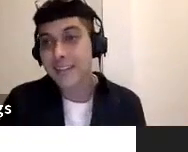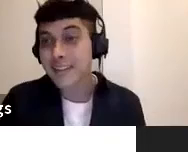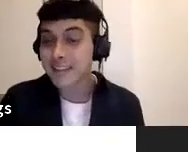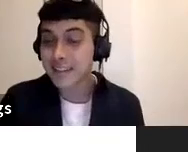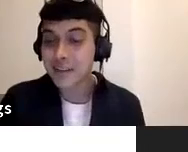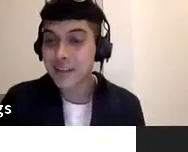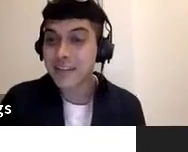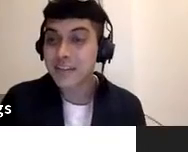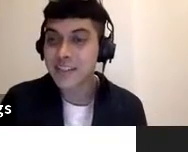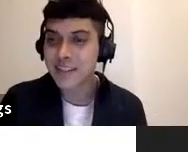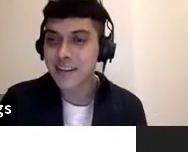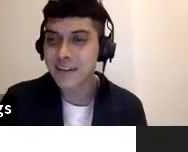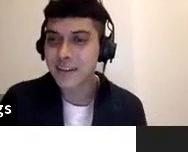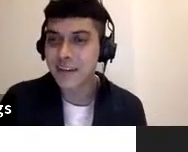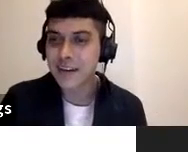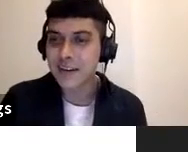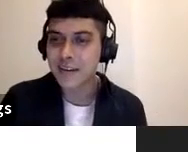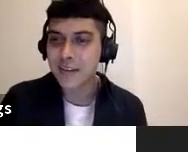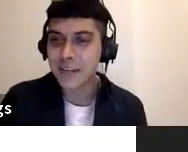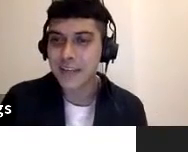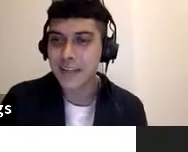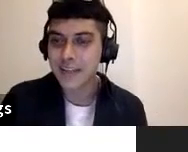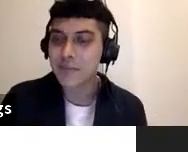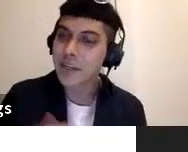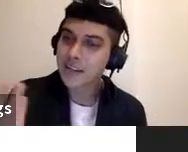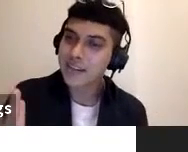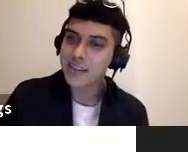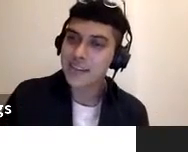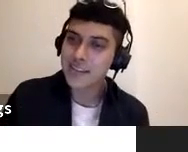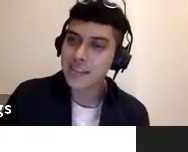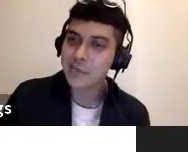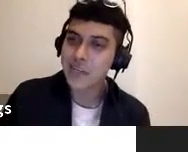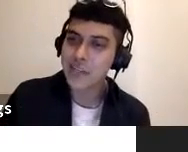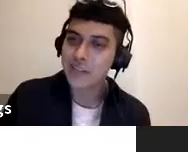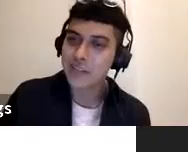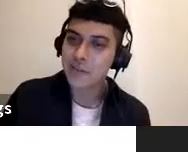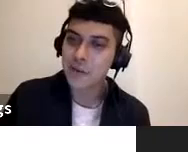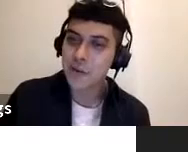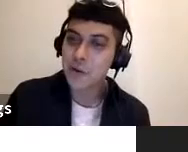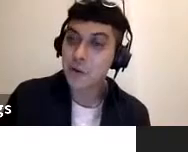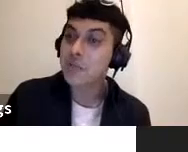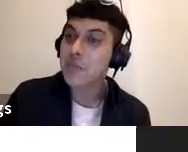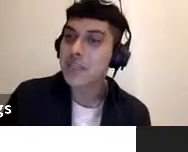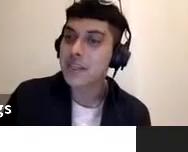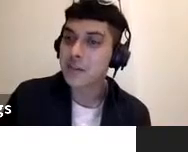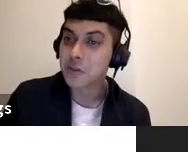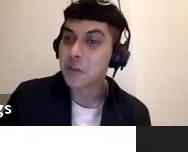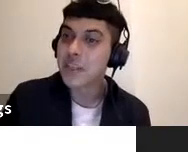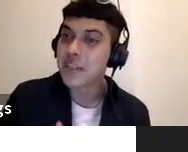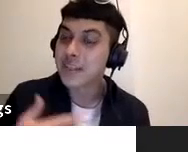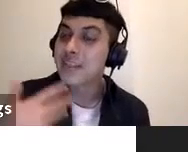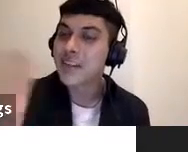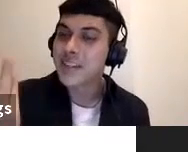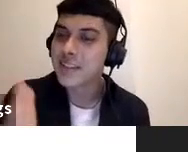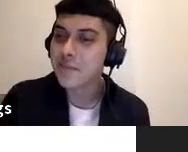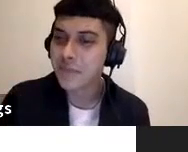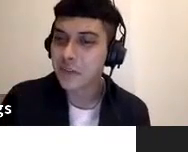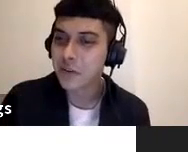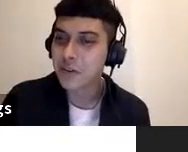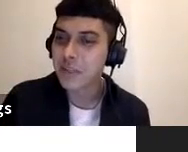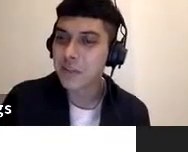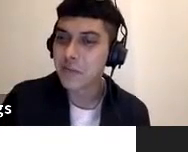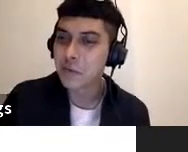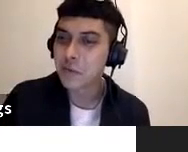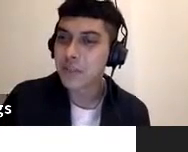i think that's that's interesting how how in ureka there's this exploration of other media or other literacy